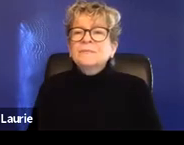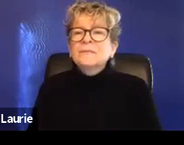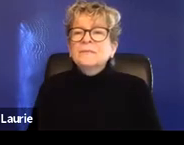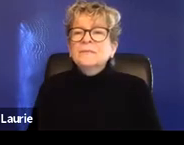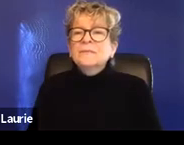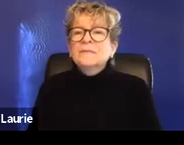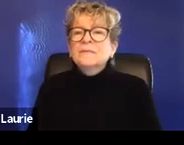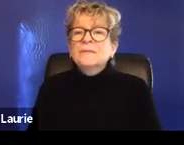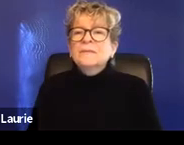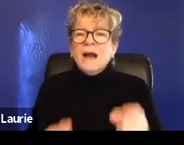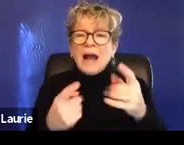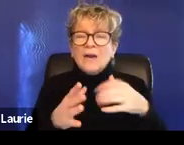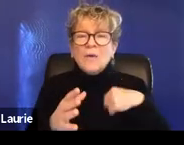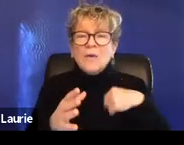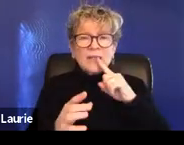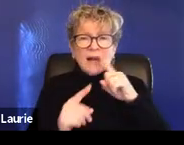so, um,